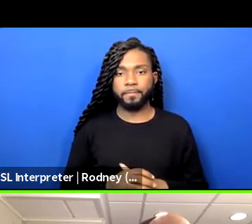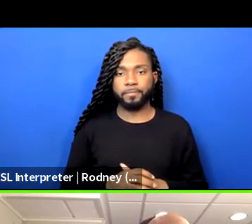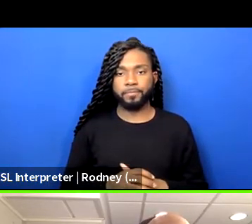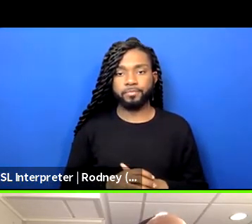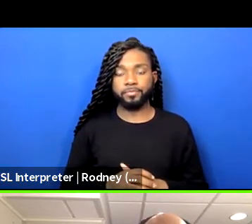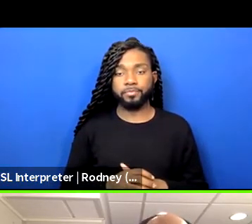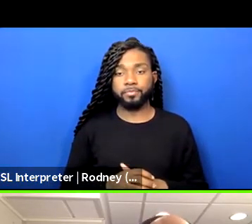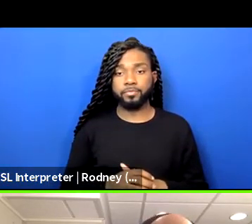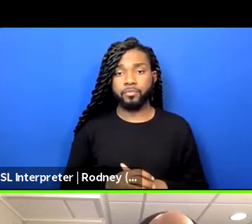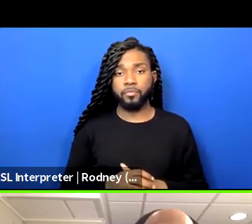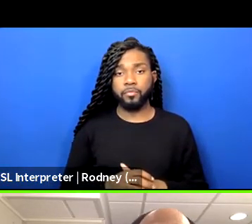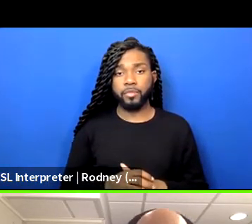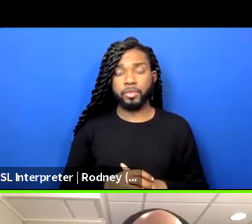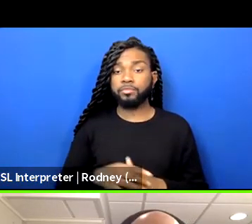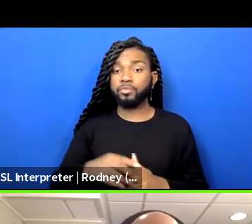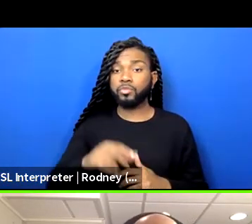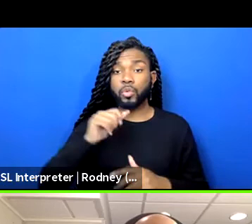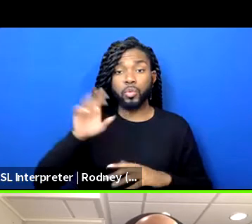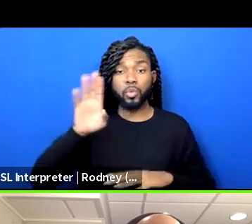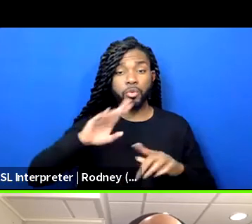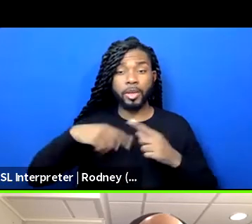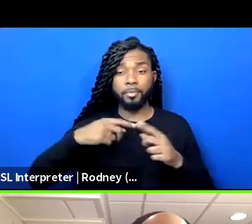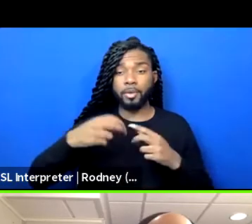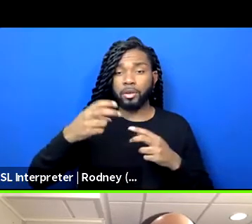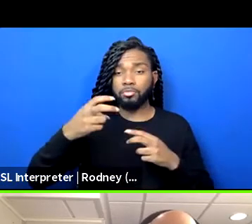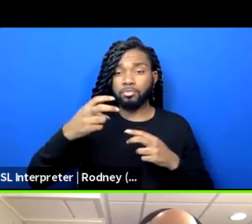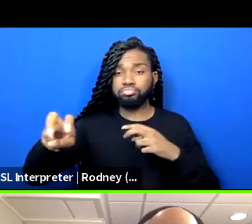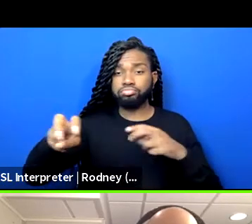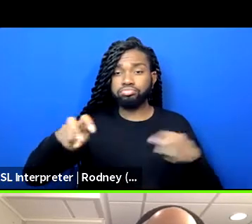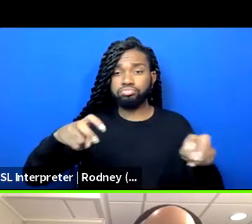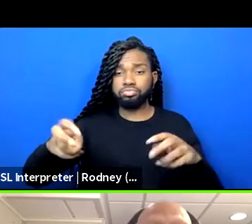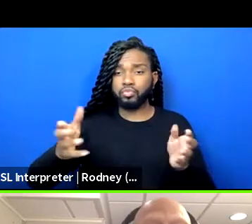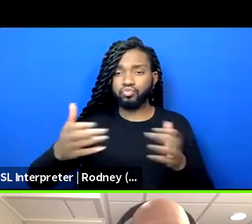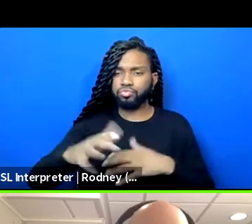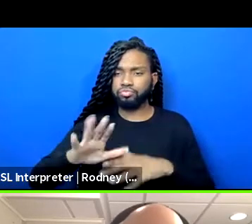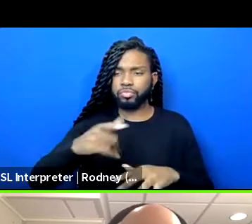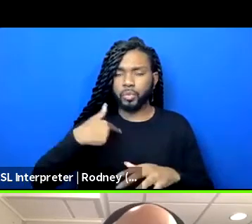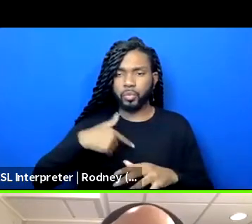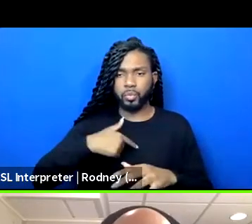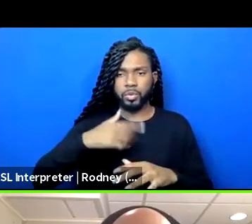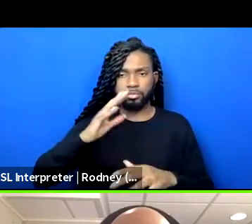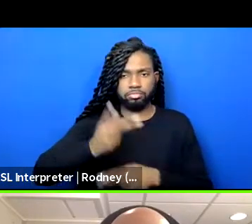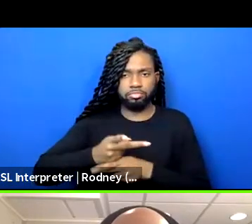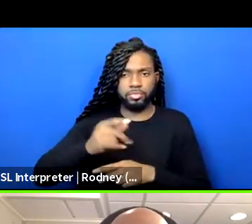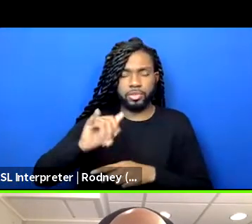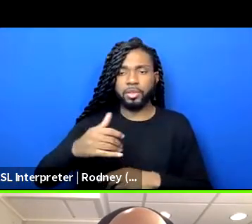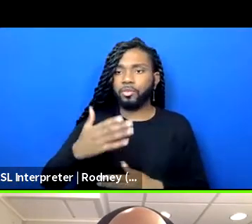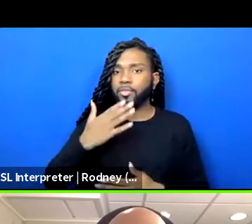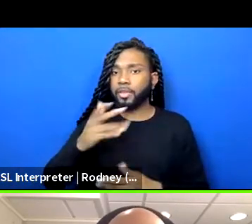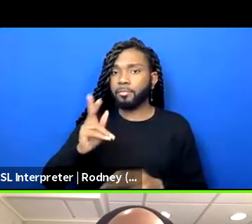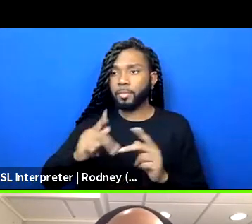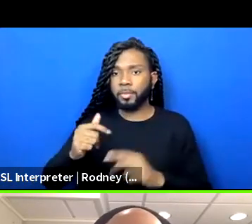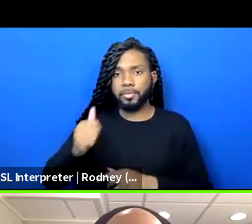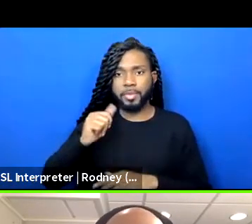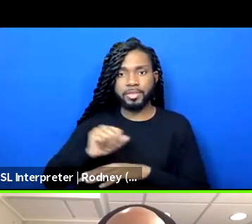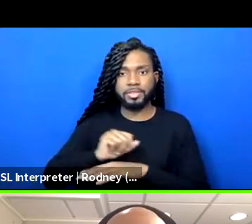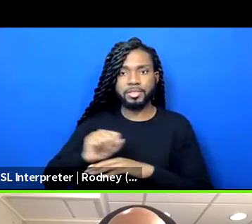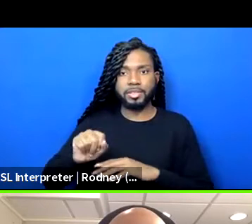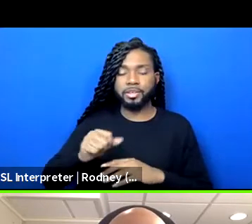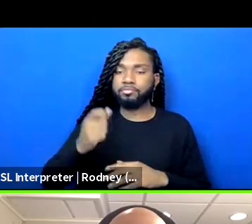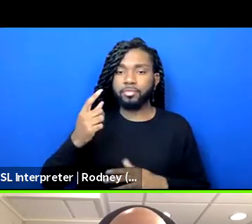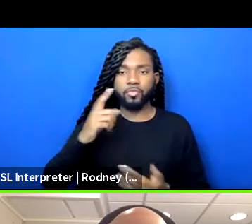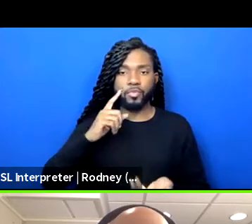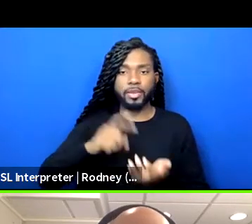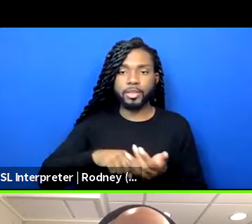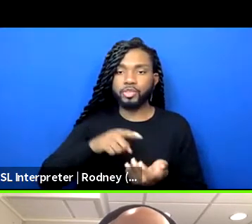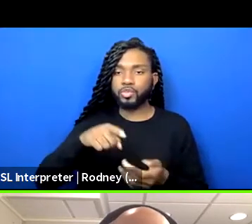don't worry about moving yourself. You will be moved. I want to thank the people on the backstage of this event. Always acknowledge that you can't put on a play